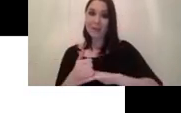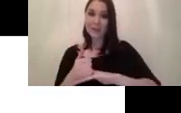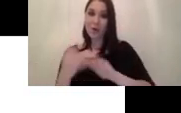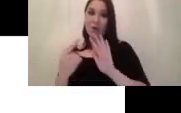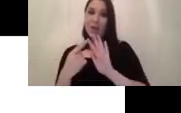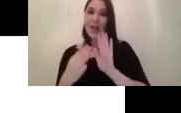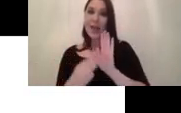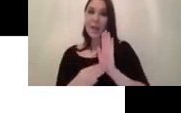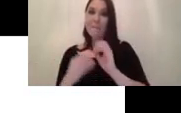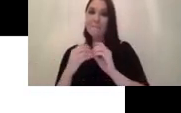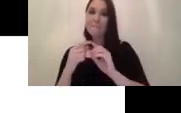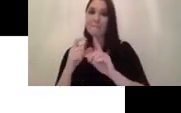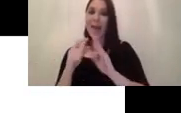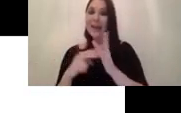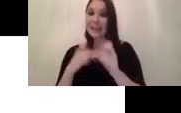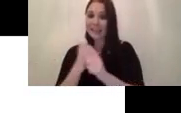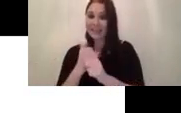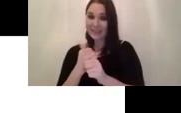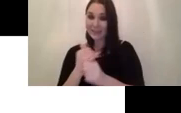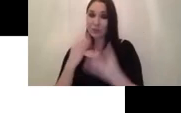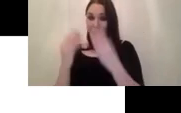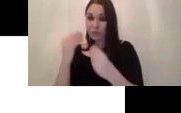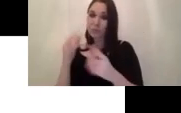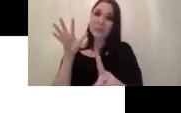get the detection um